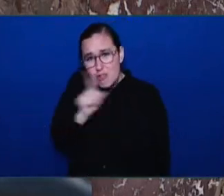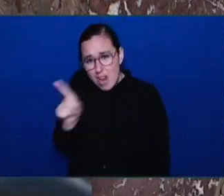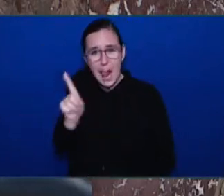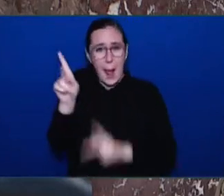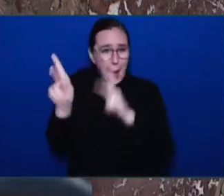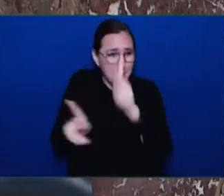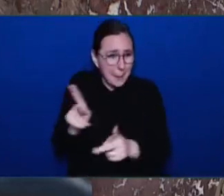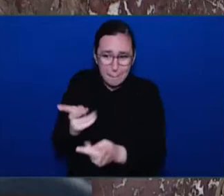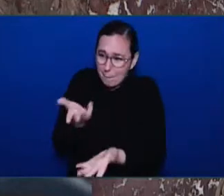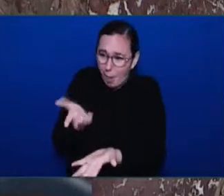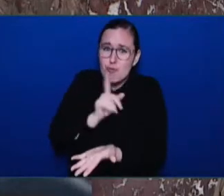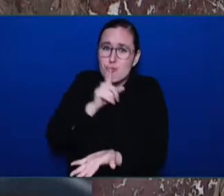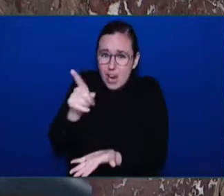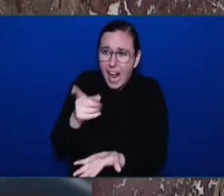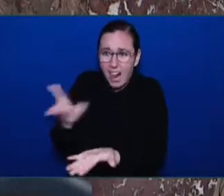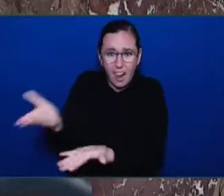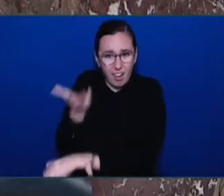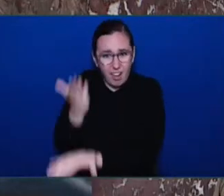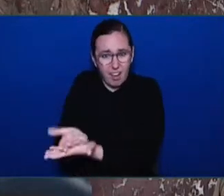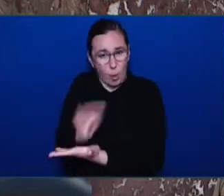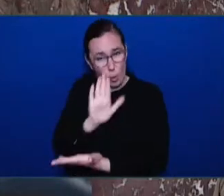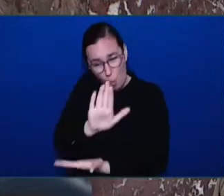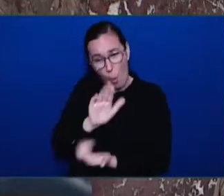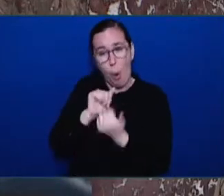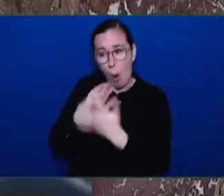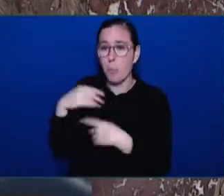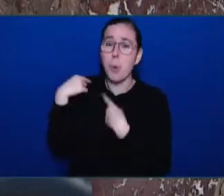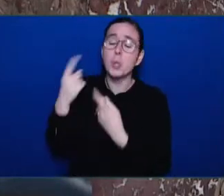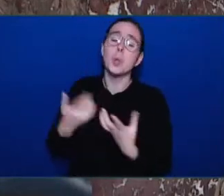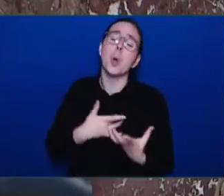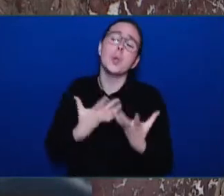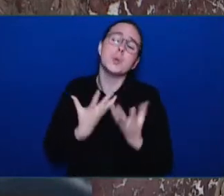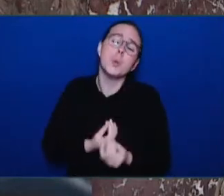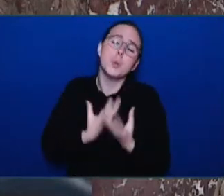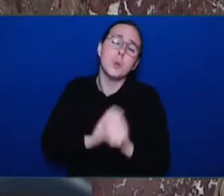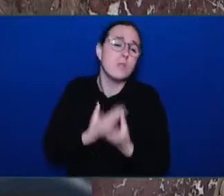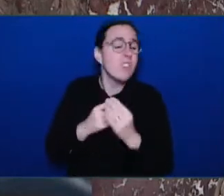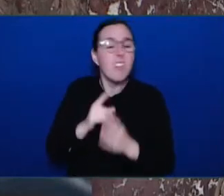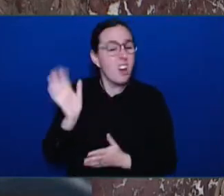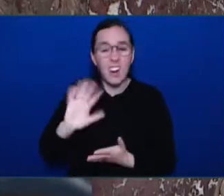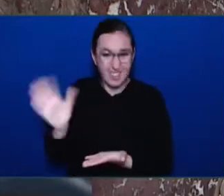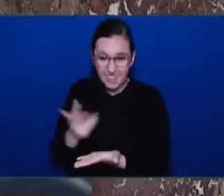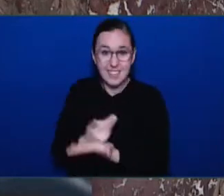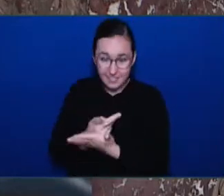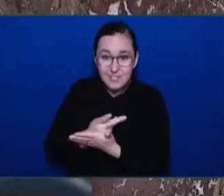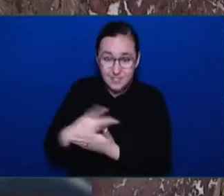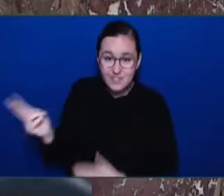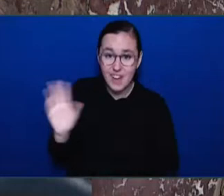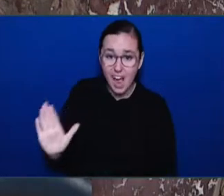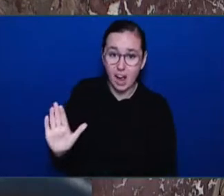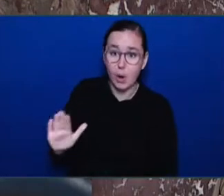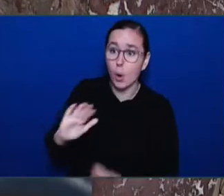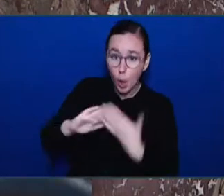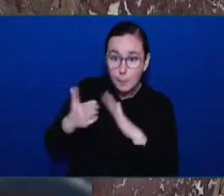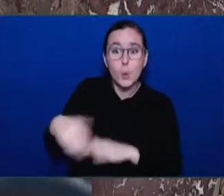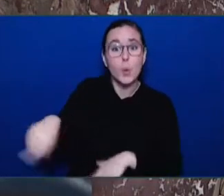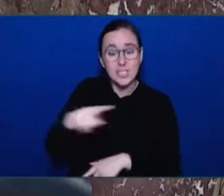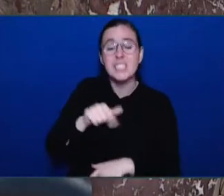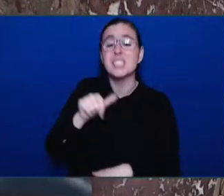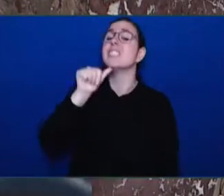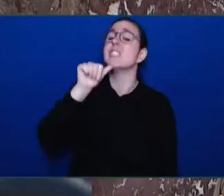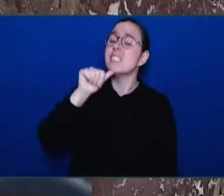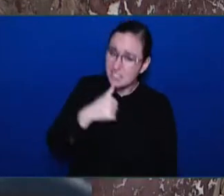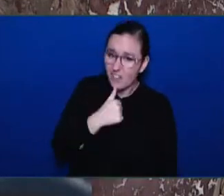being soft on crime is failing communities. And that was the message that was sent in every community across this province. So enough is enough.